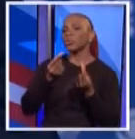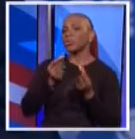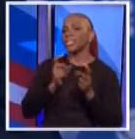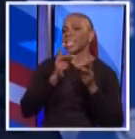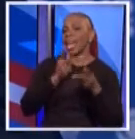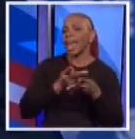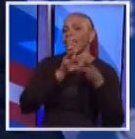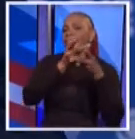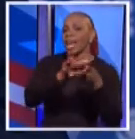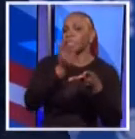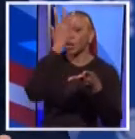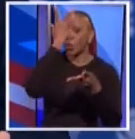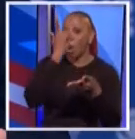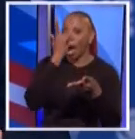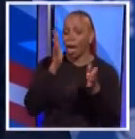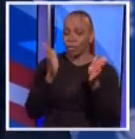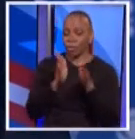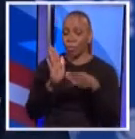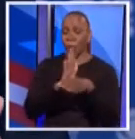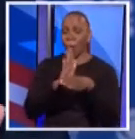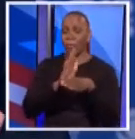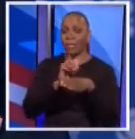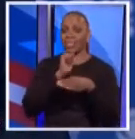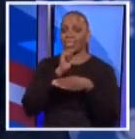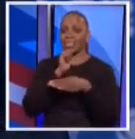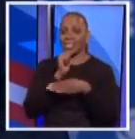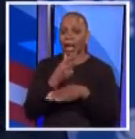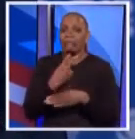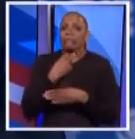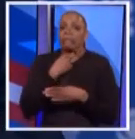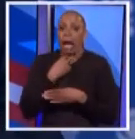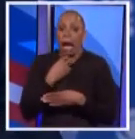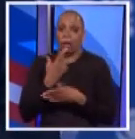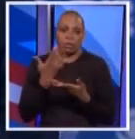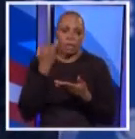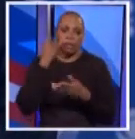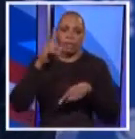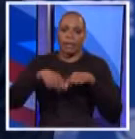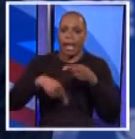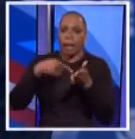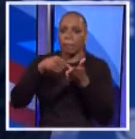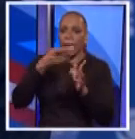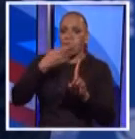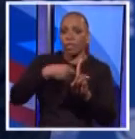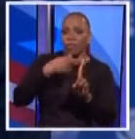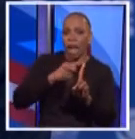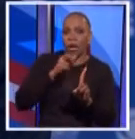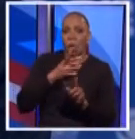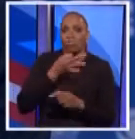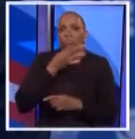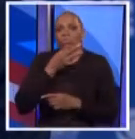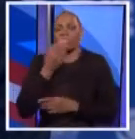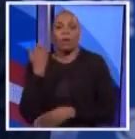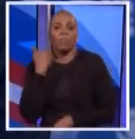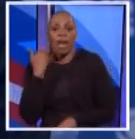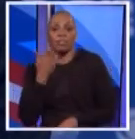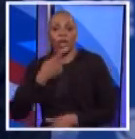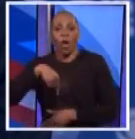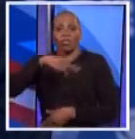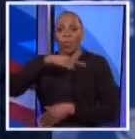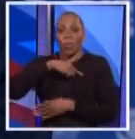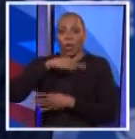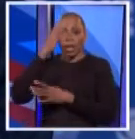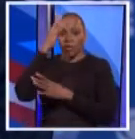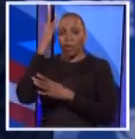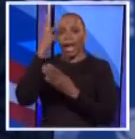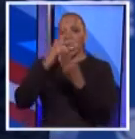wouldn't be in that situation where they couldn't pay the rent or they were on their way to bankruptcy. We created a program with Accion New York,